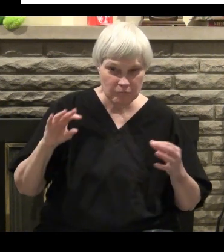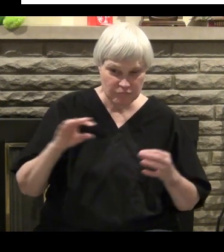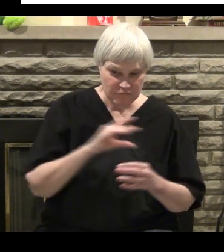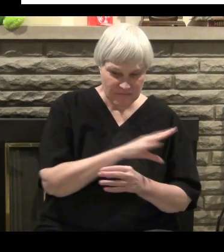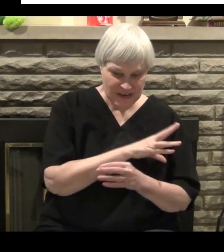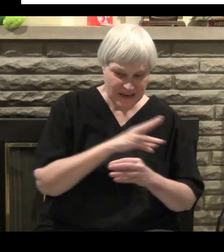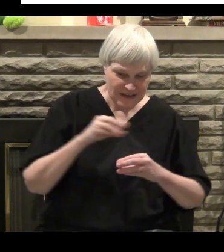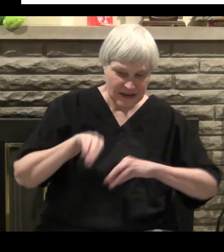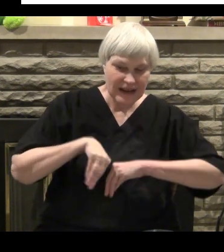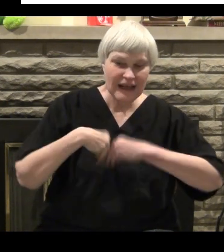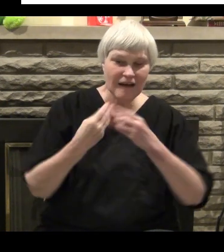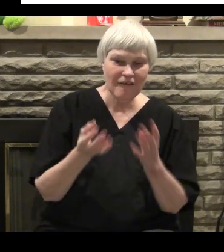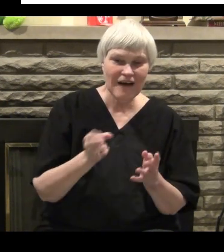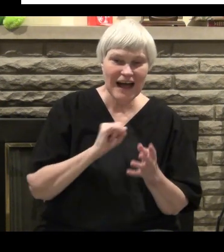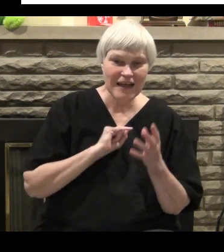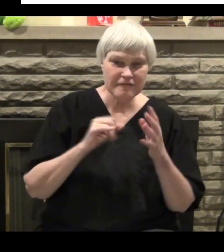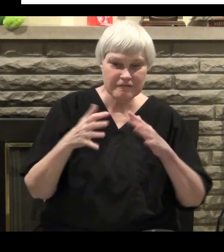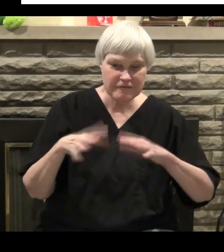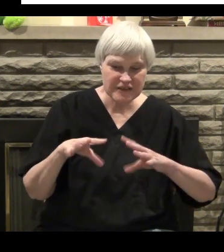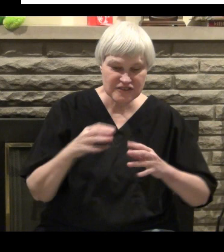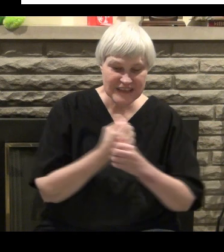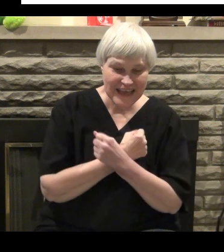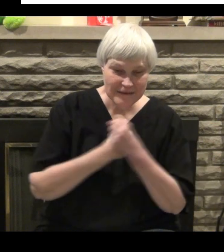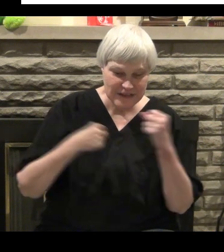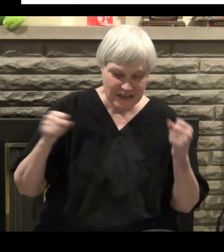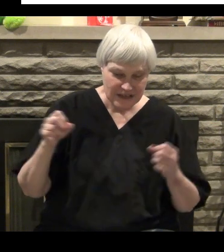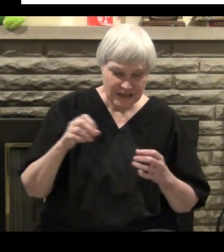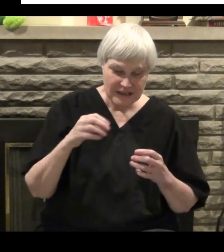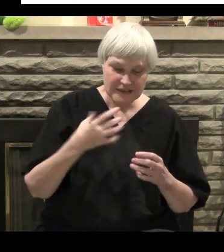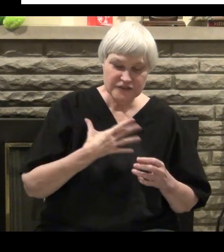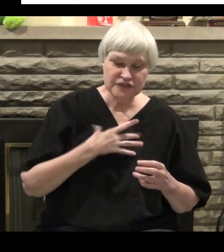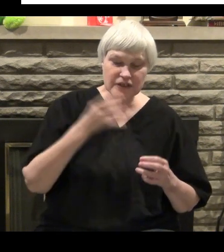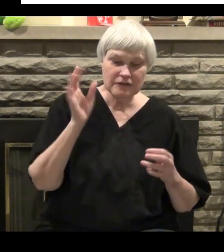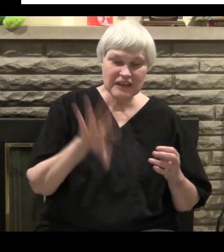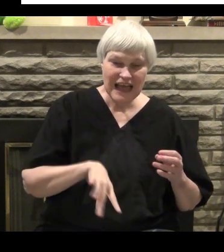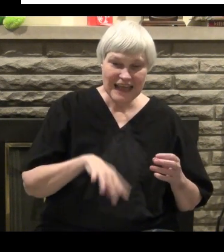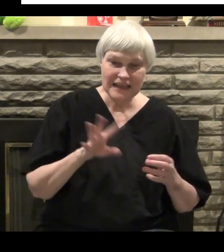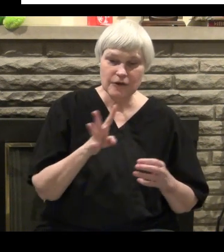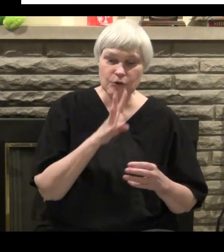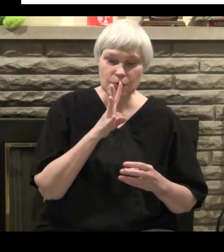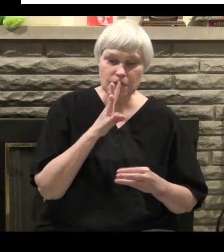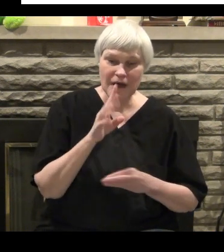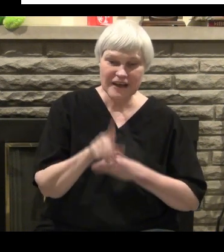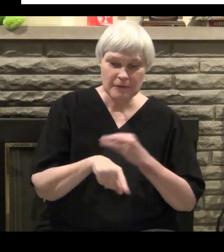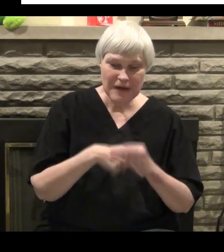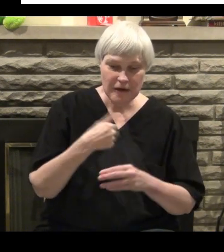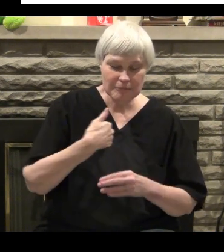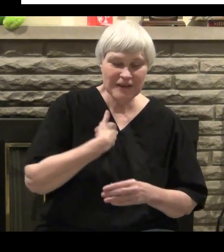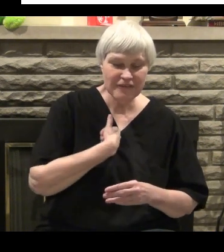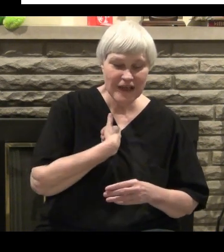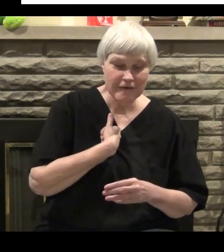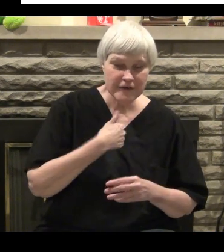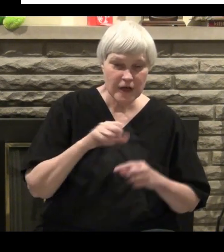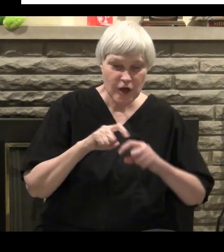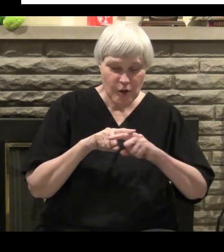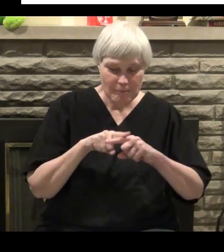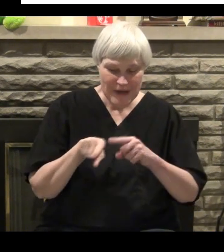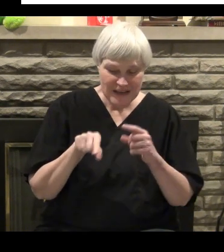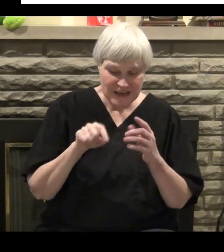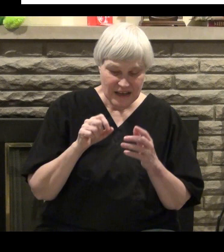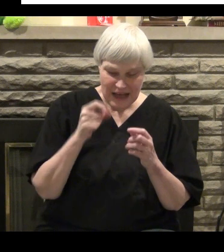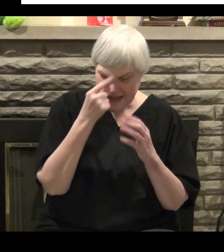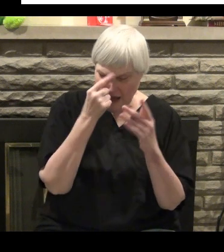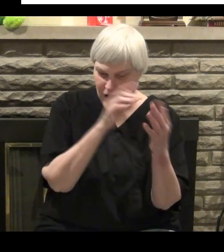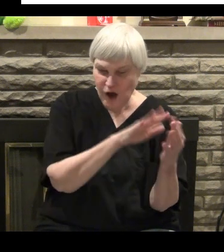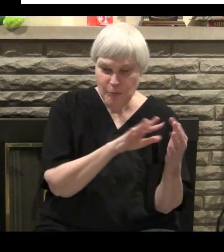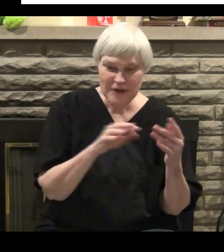basically my testimony. And I was glad to be able to do so. I don't like talking about myself. But